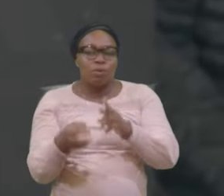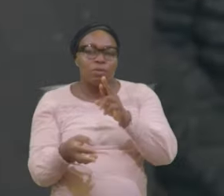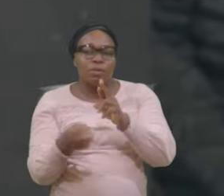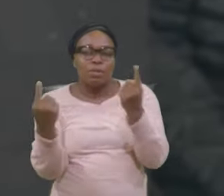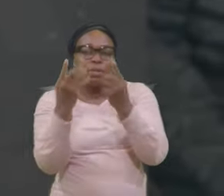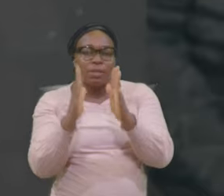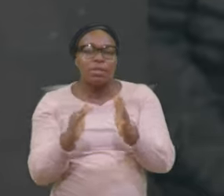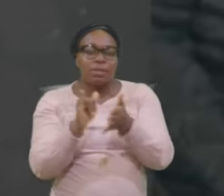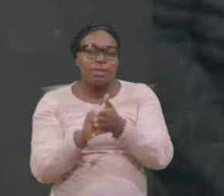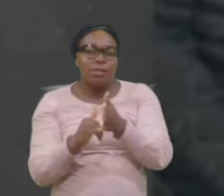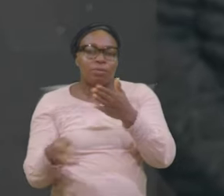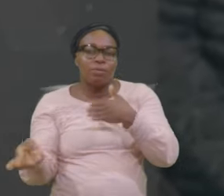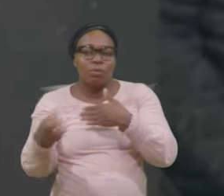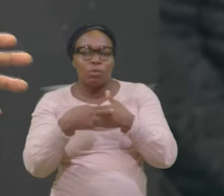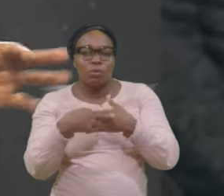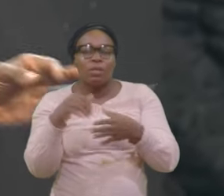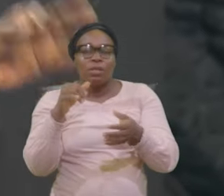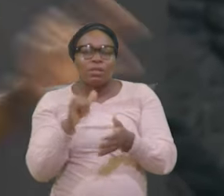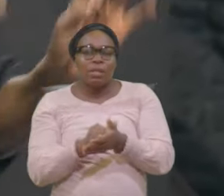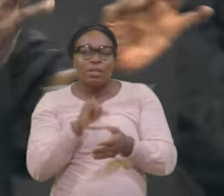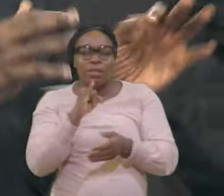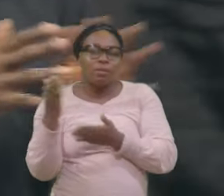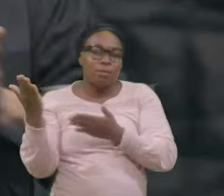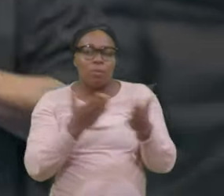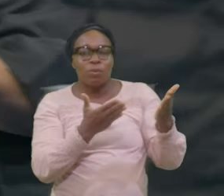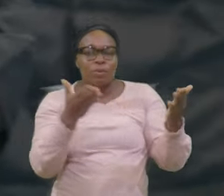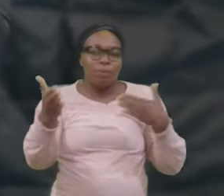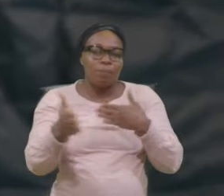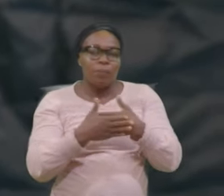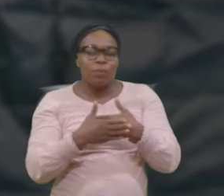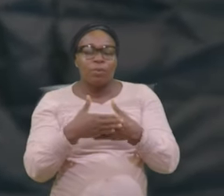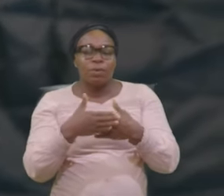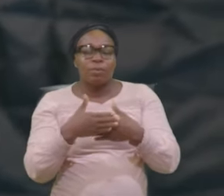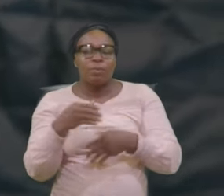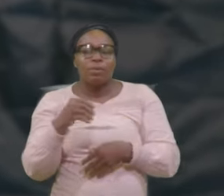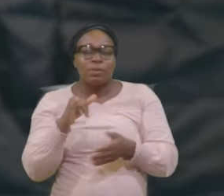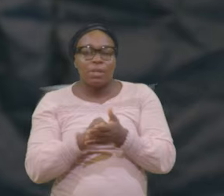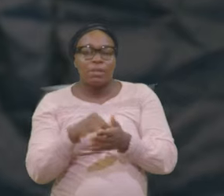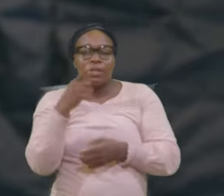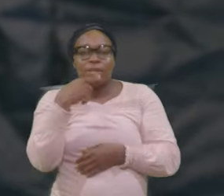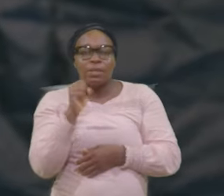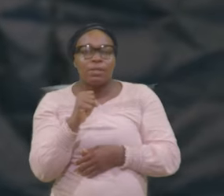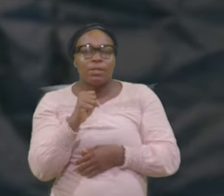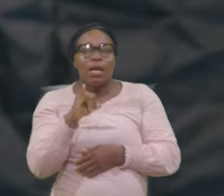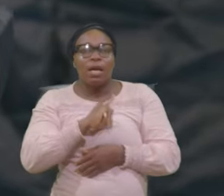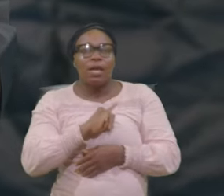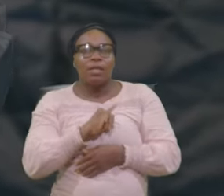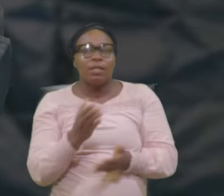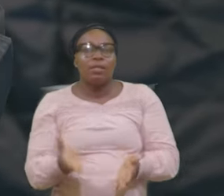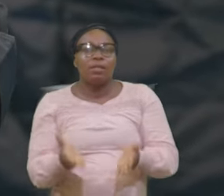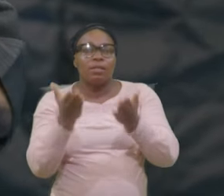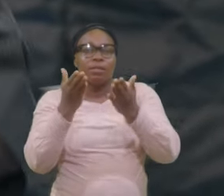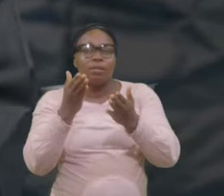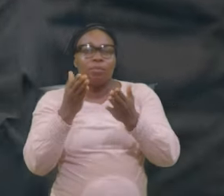That is restored Over one sinner That says I make up my mind Enough